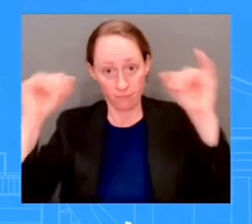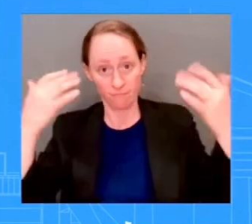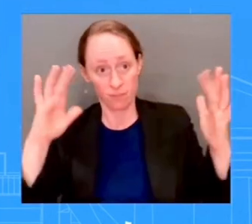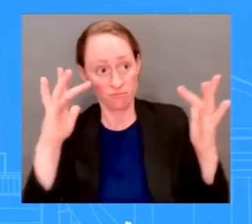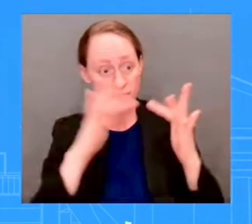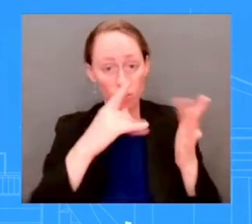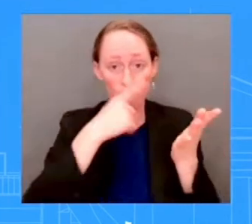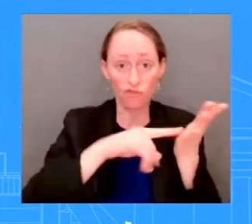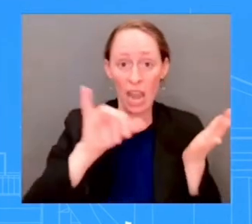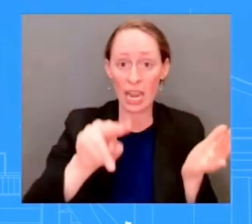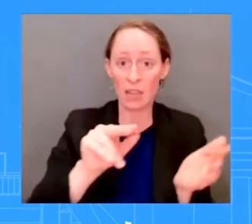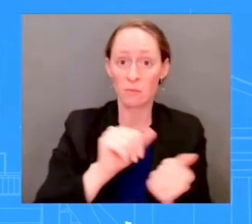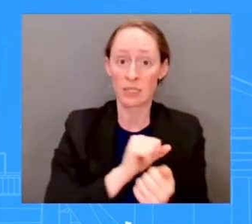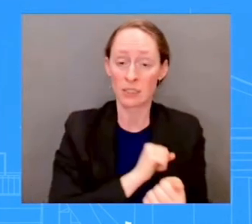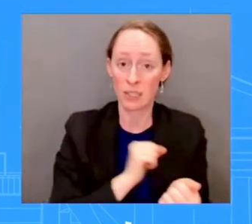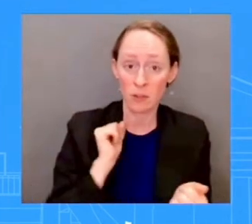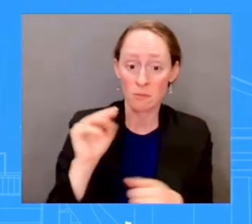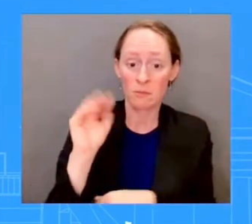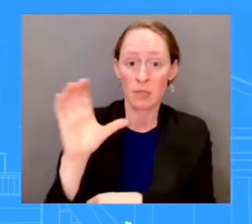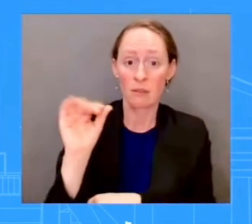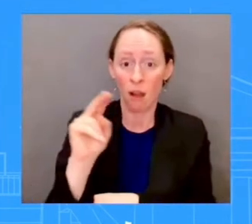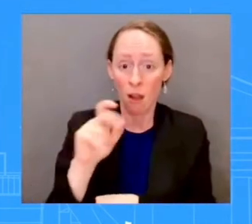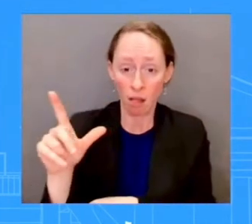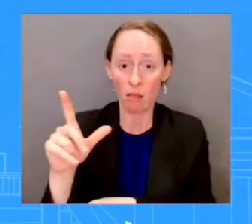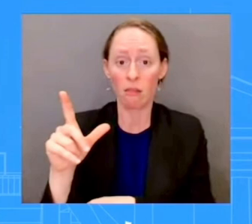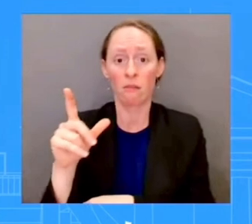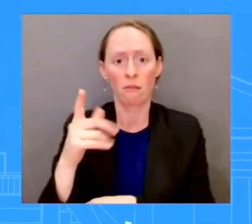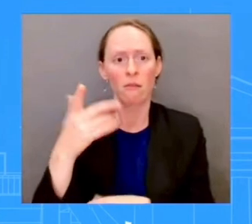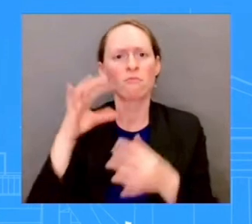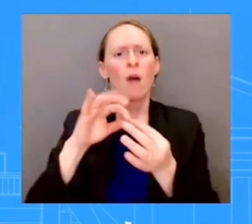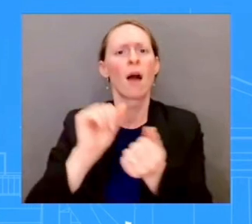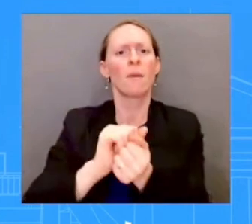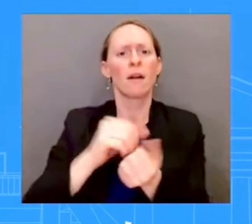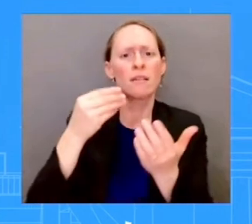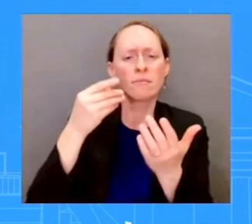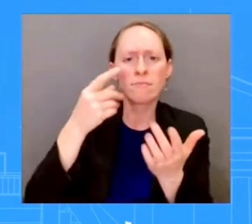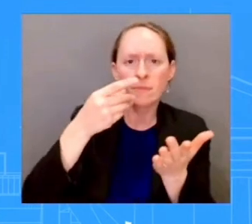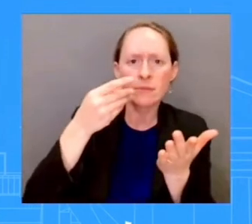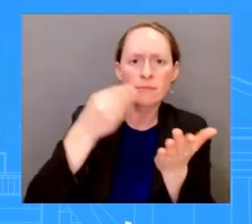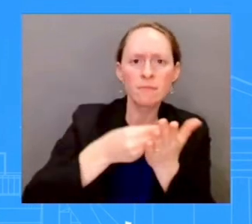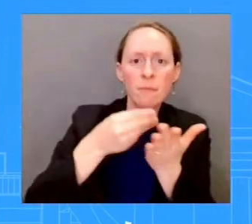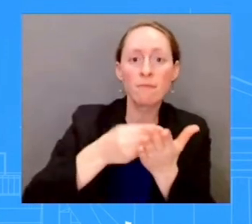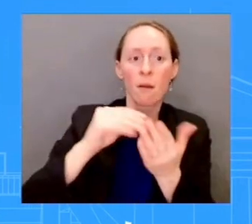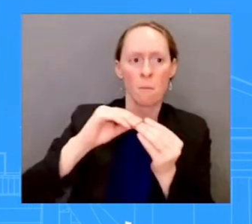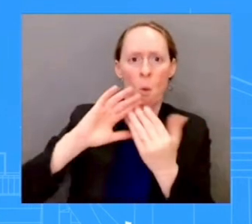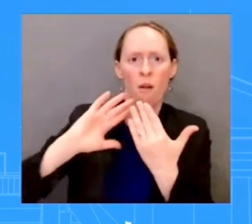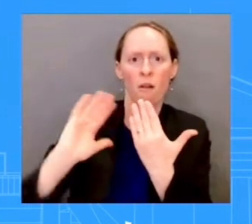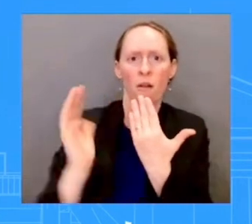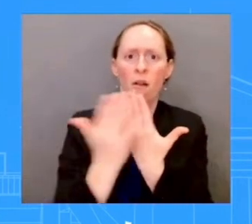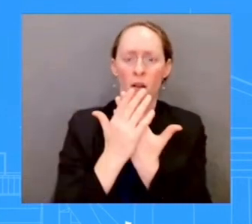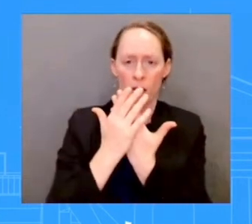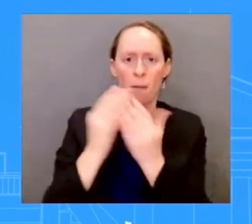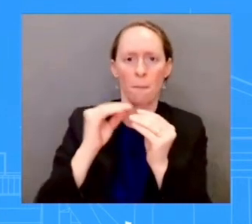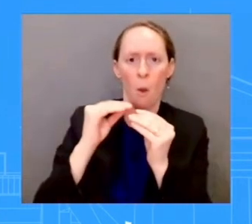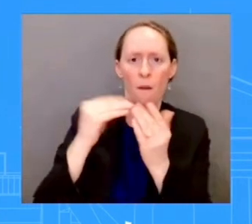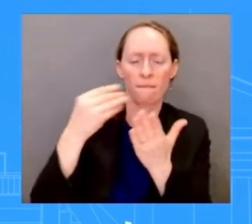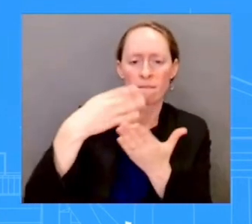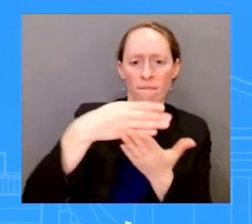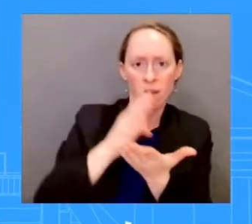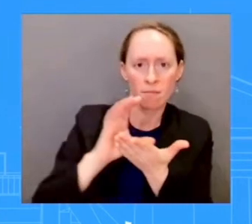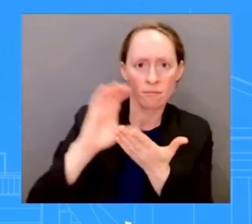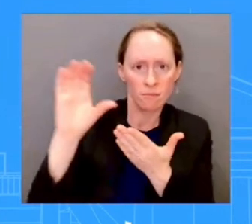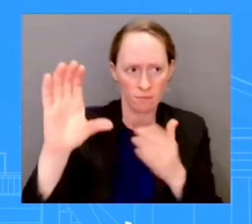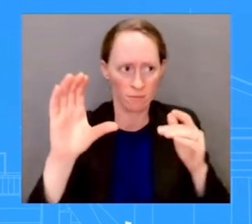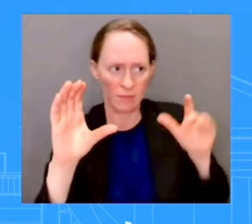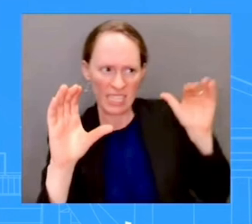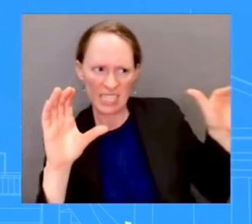what he... that he had a conversation with Mitch McConnell. He basically said, you heard him, you were there, I believe, at FEMA, that